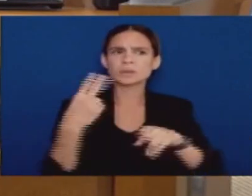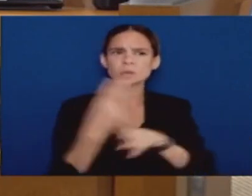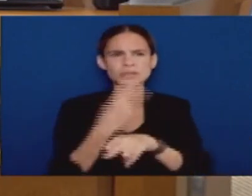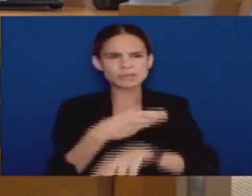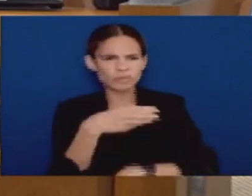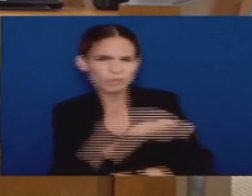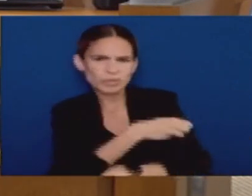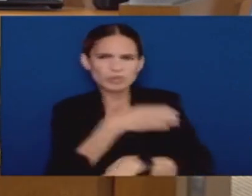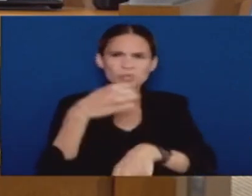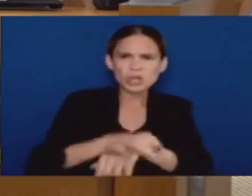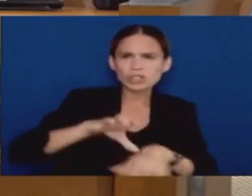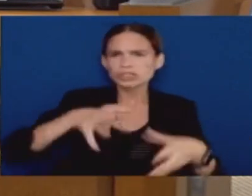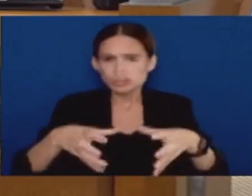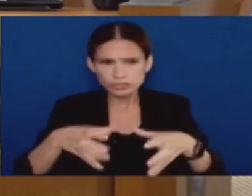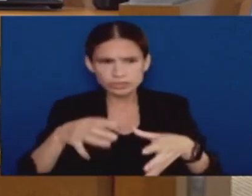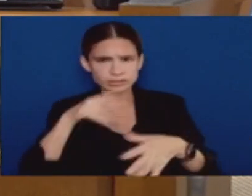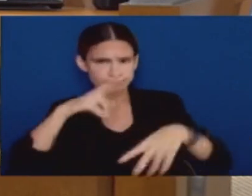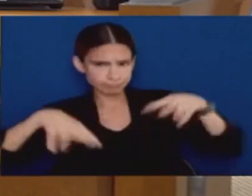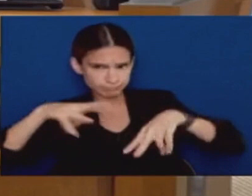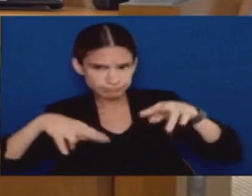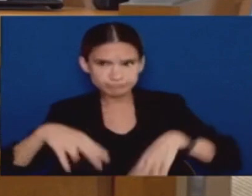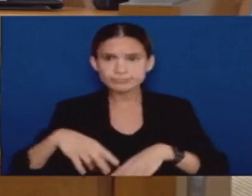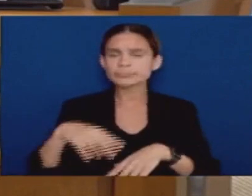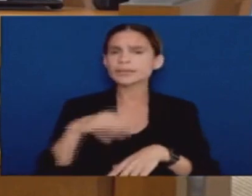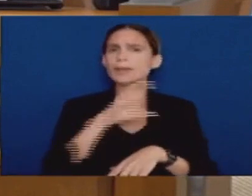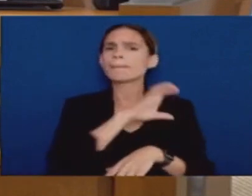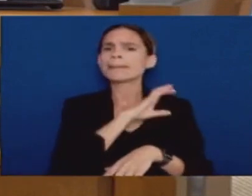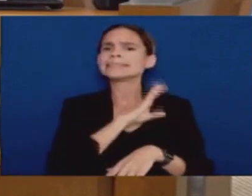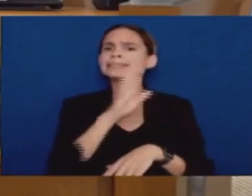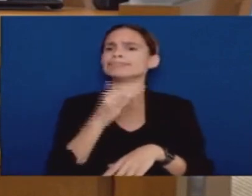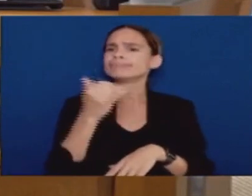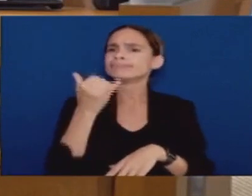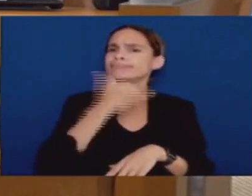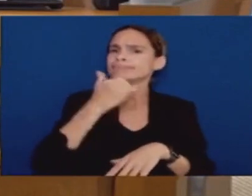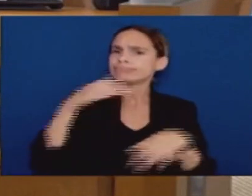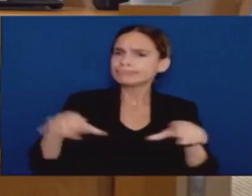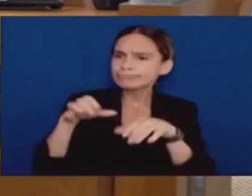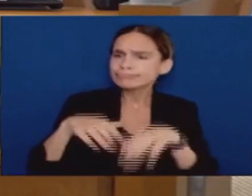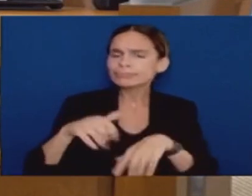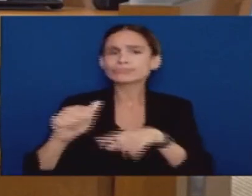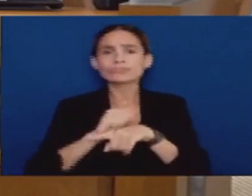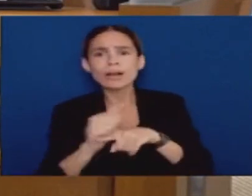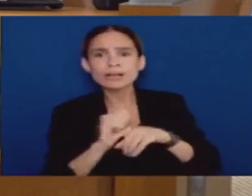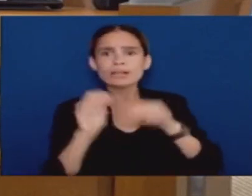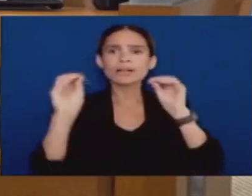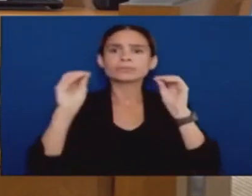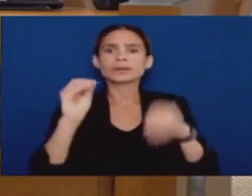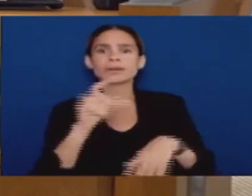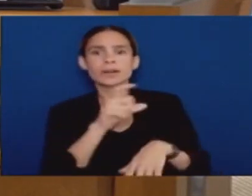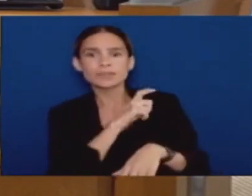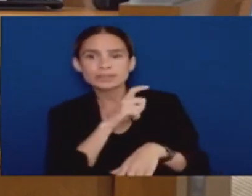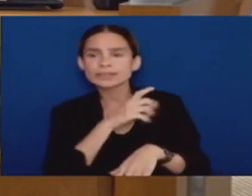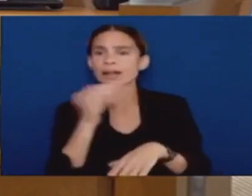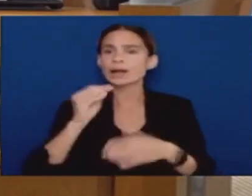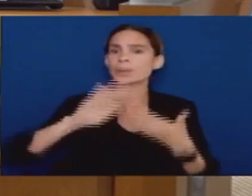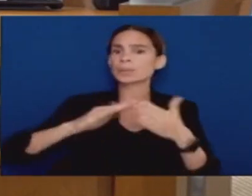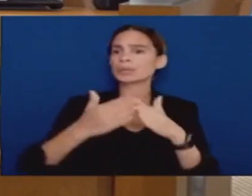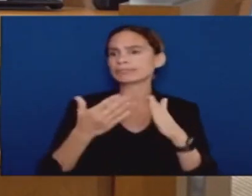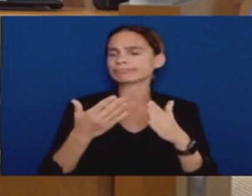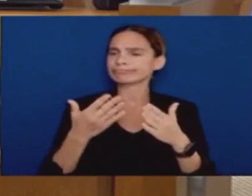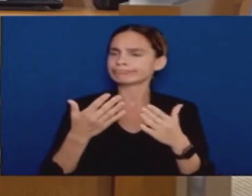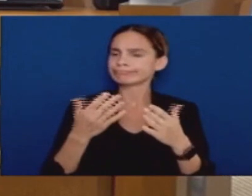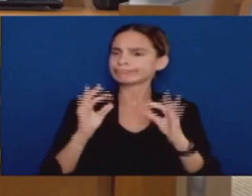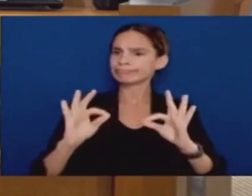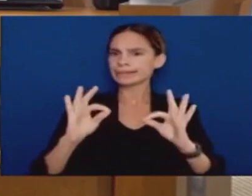training and education, officer and community wellness and safety. That item also